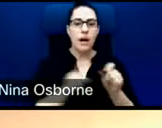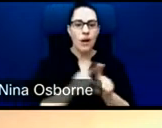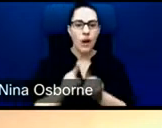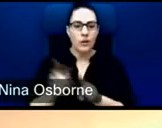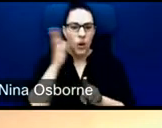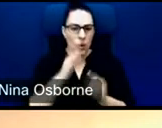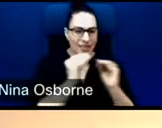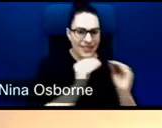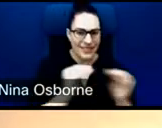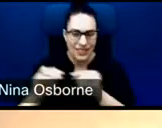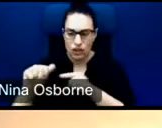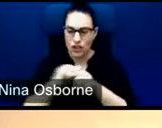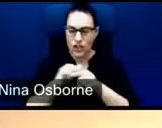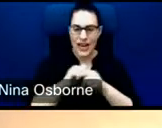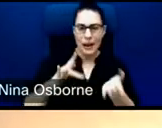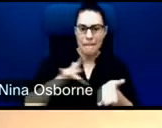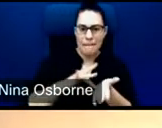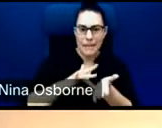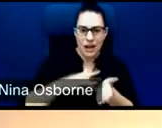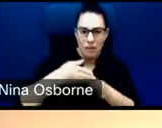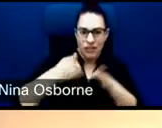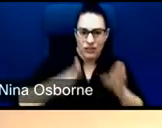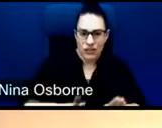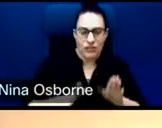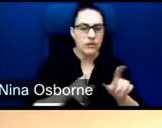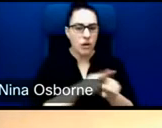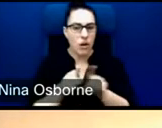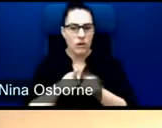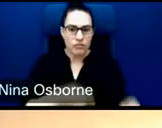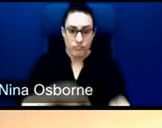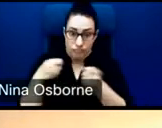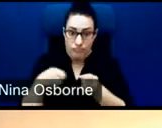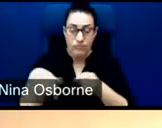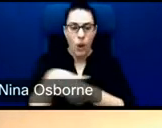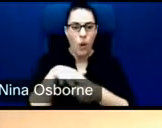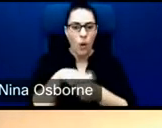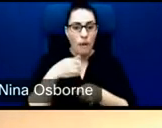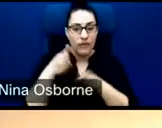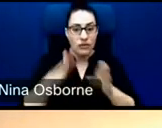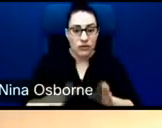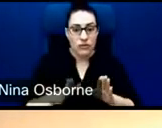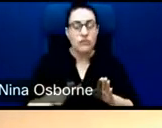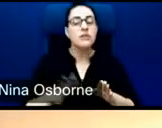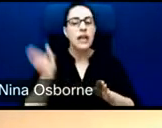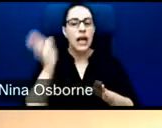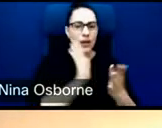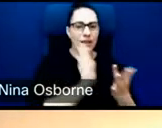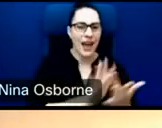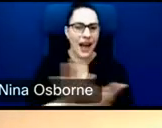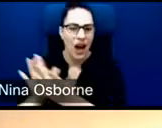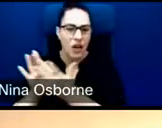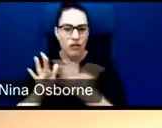professionals and building medical professionals locally, as well as education, outreach, and awareness to different communities.